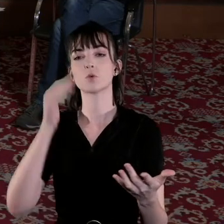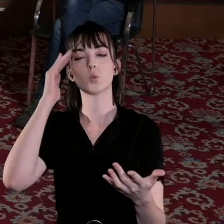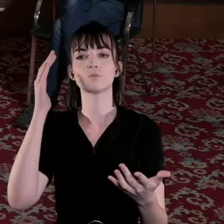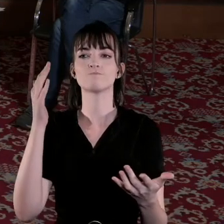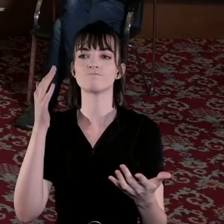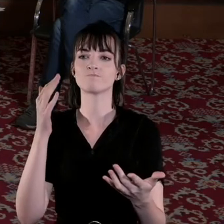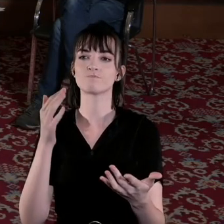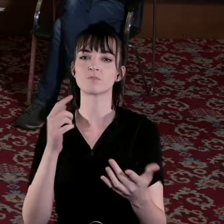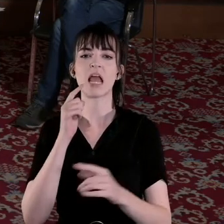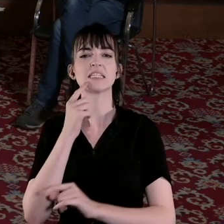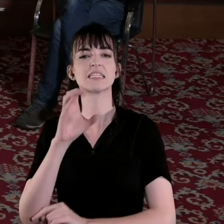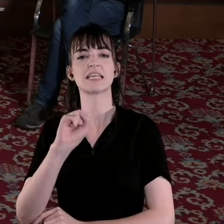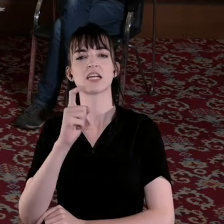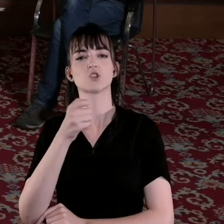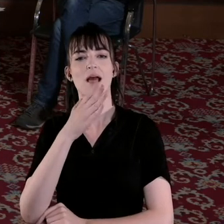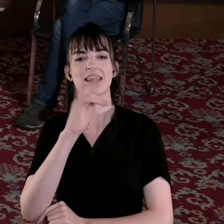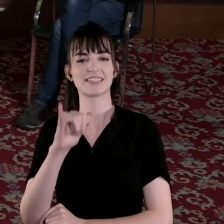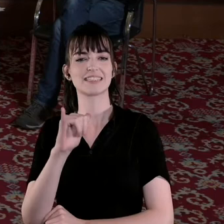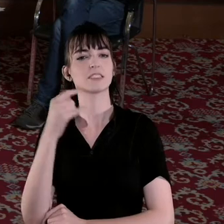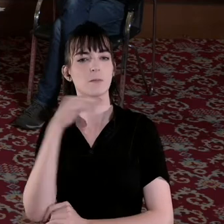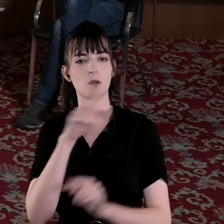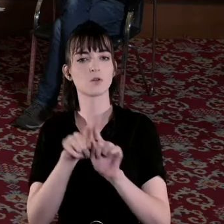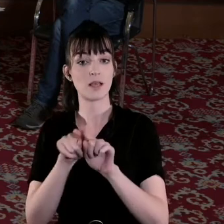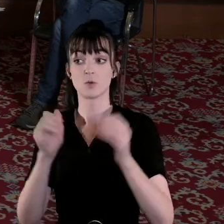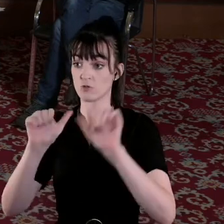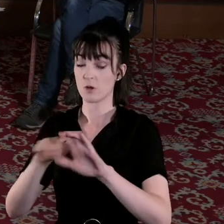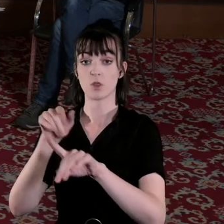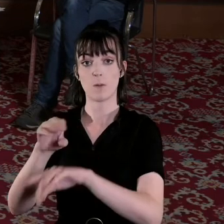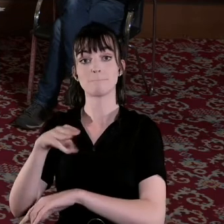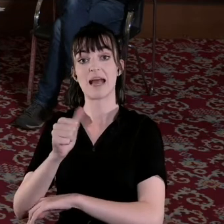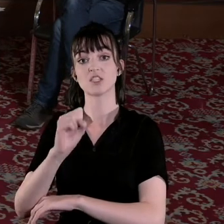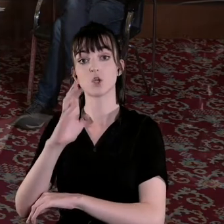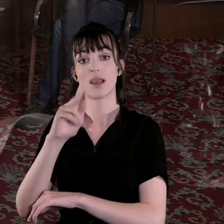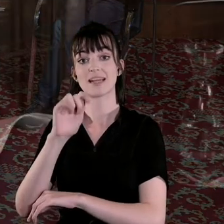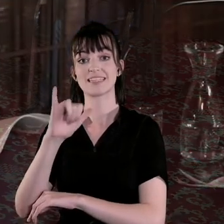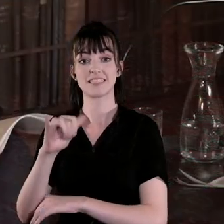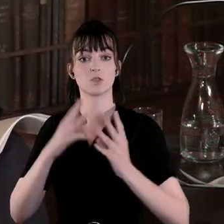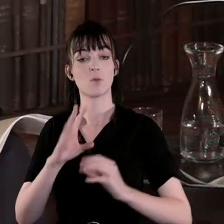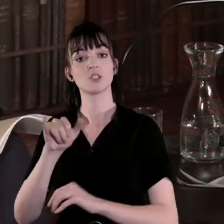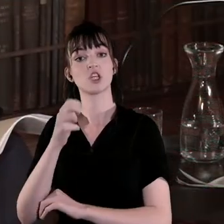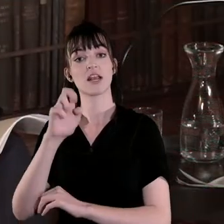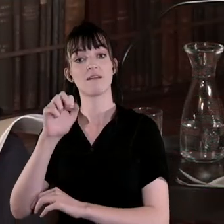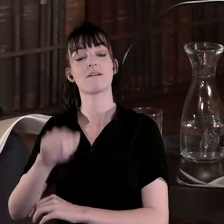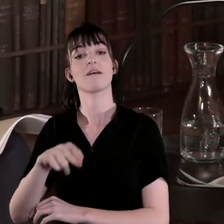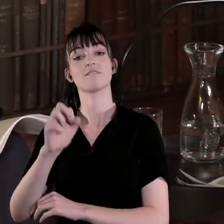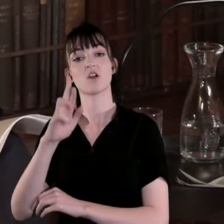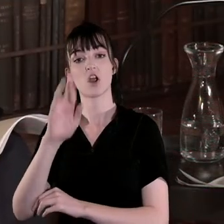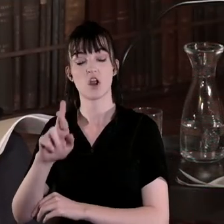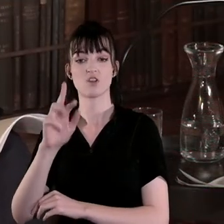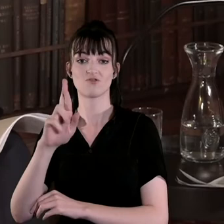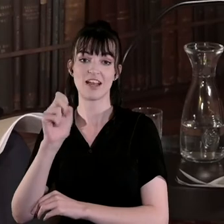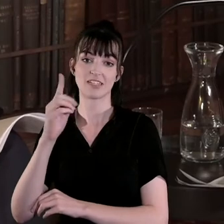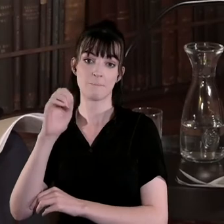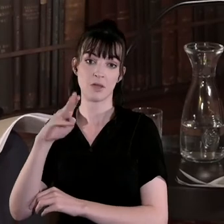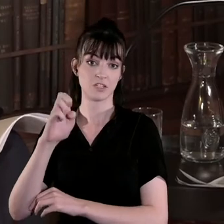think sexuality is key as well and I agree with masculinity and Jennifer Redmond is a very good news special issue in the Irish studies review on masculinity and the